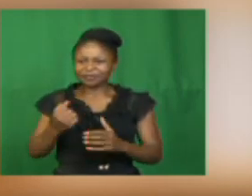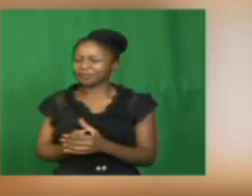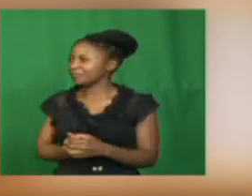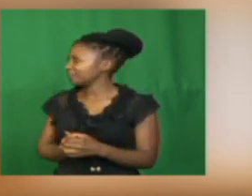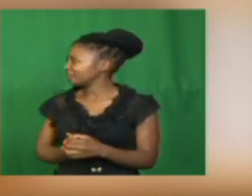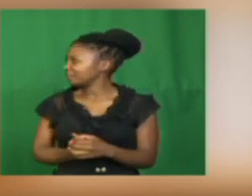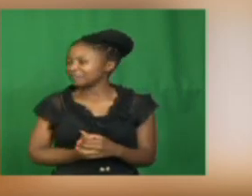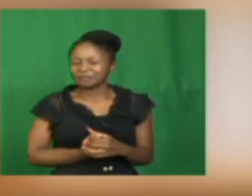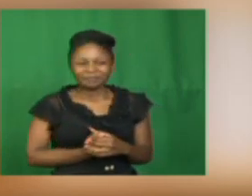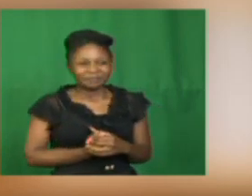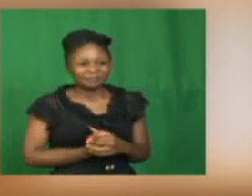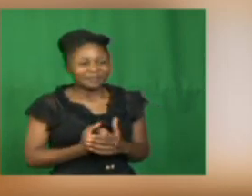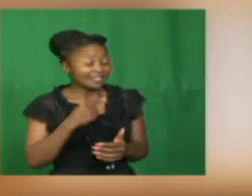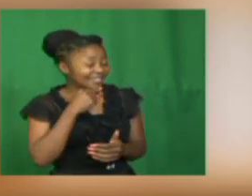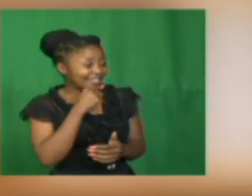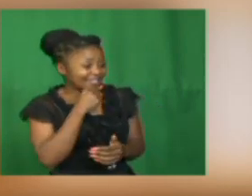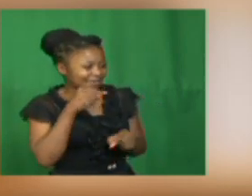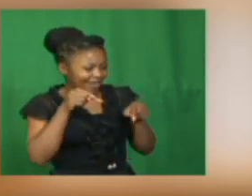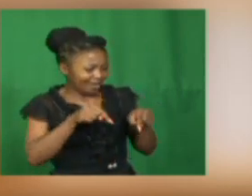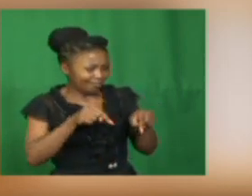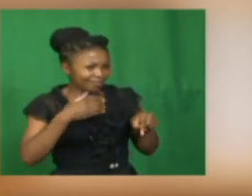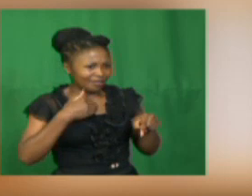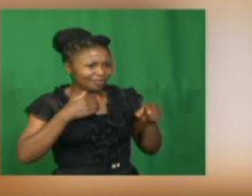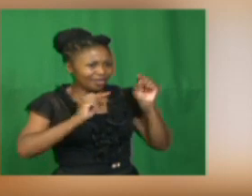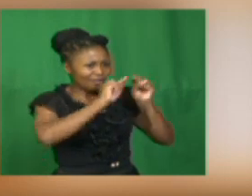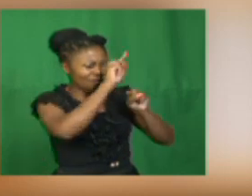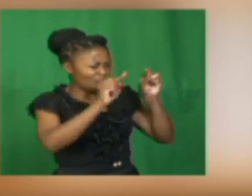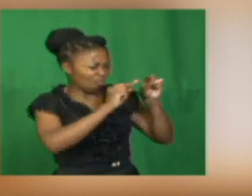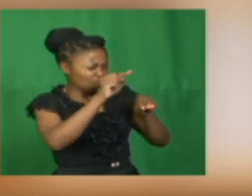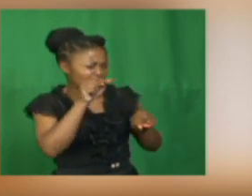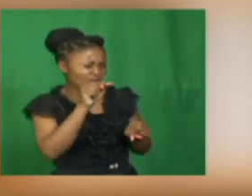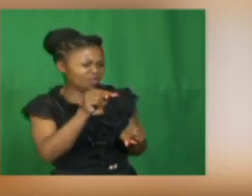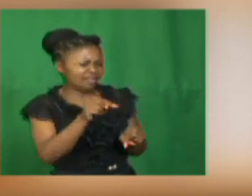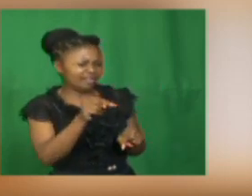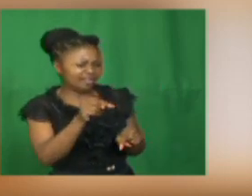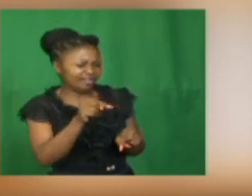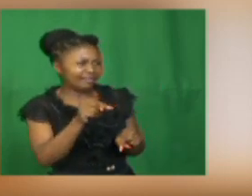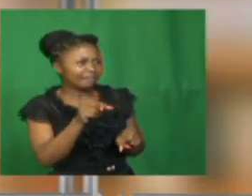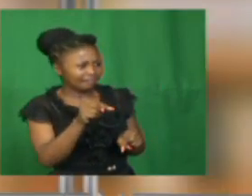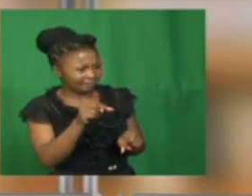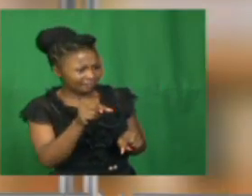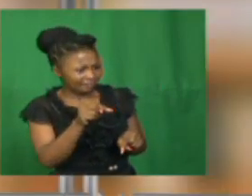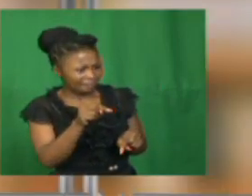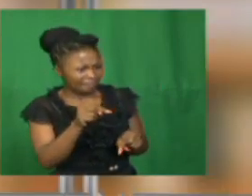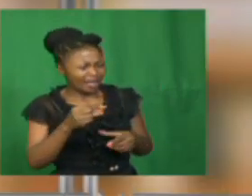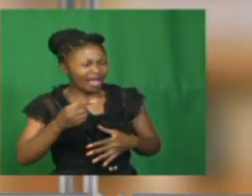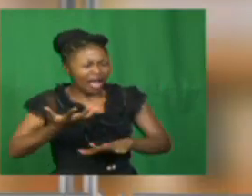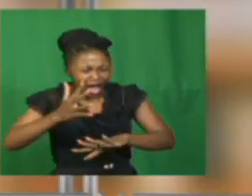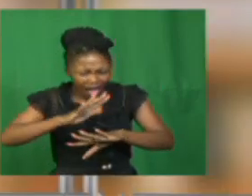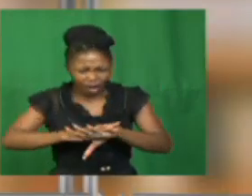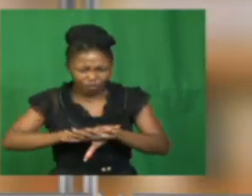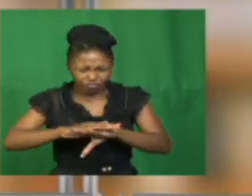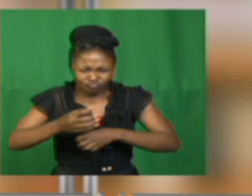Lerato, if I may ask you, how would you express your experiences,